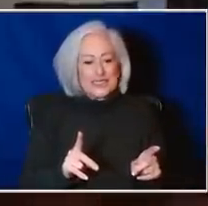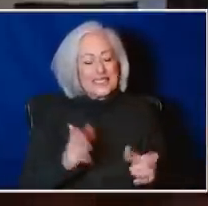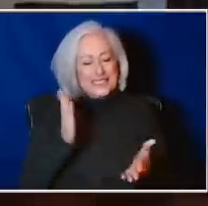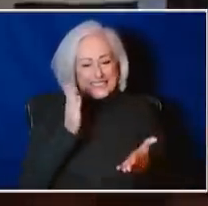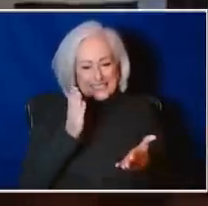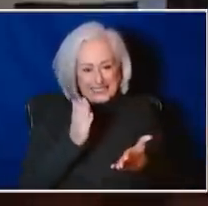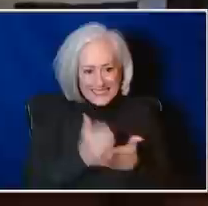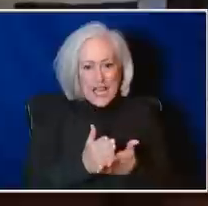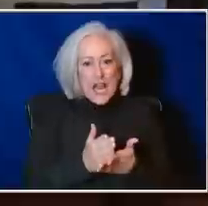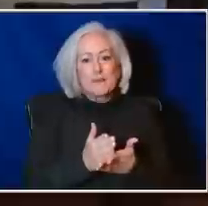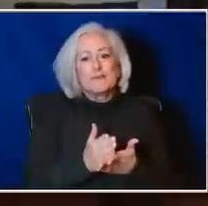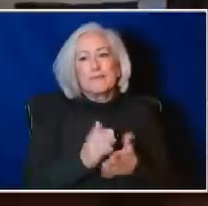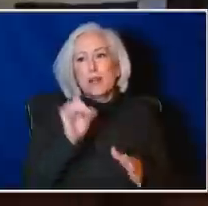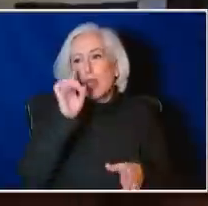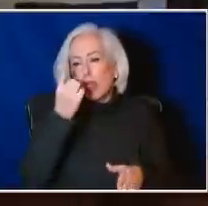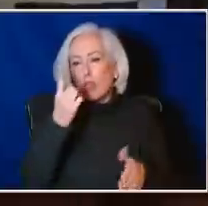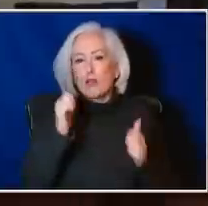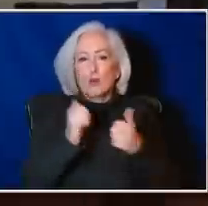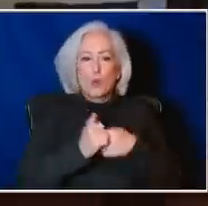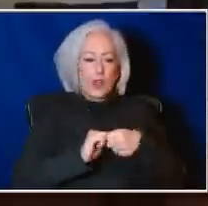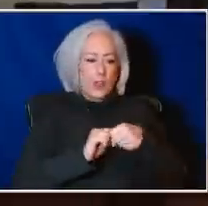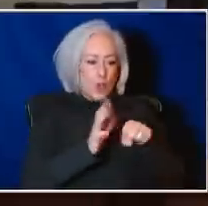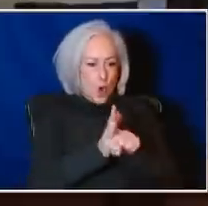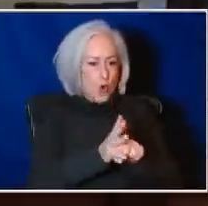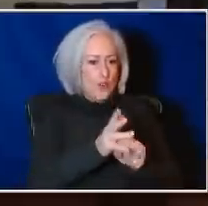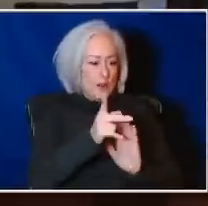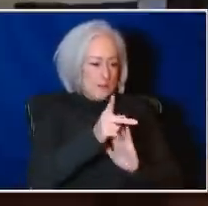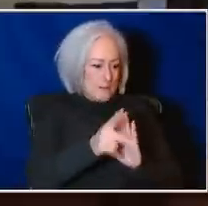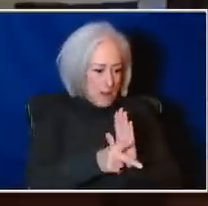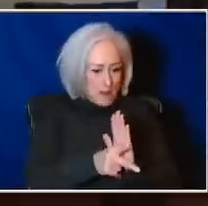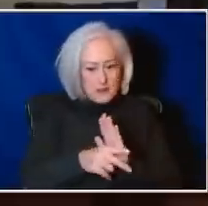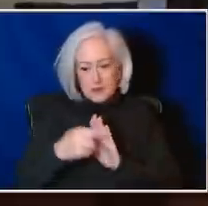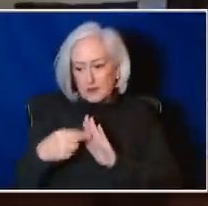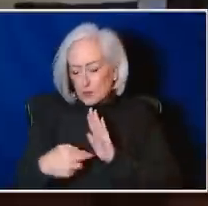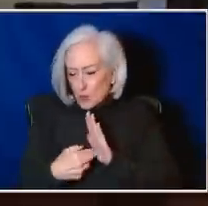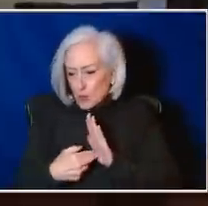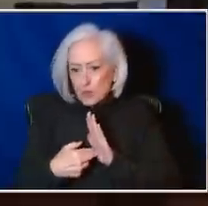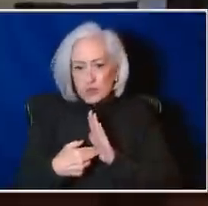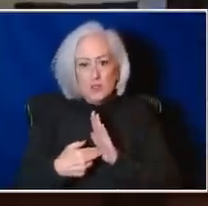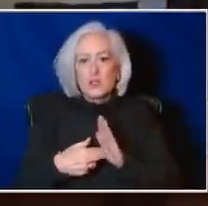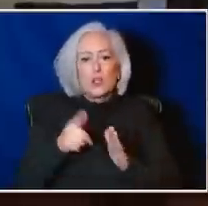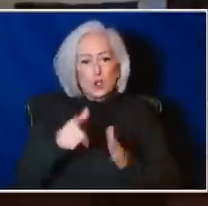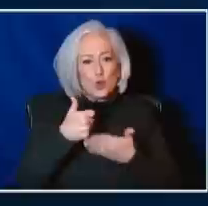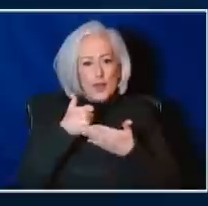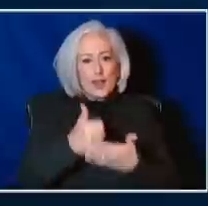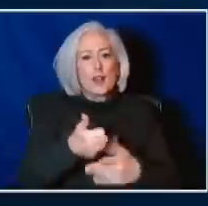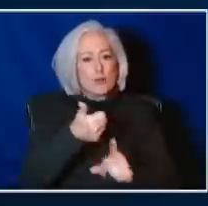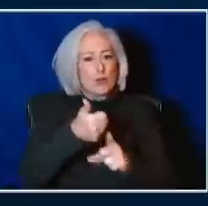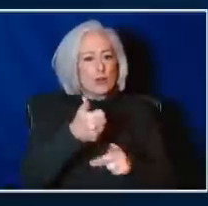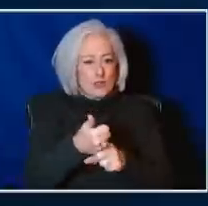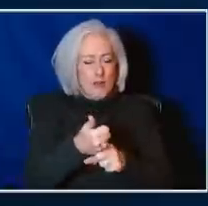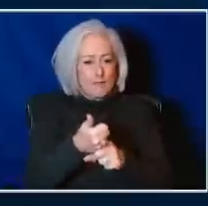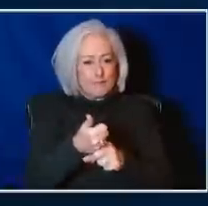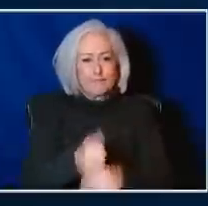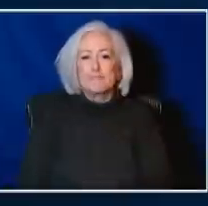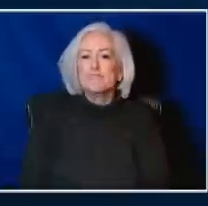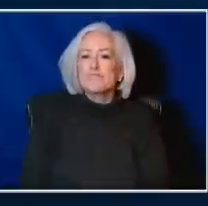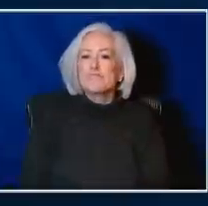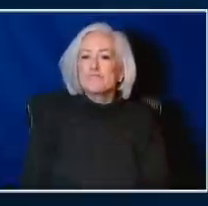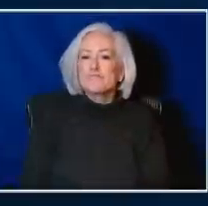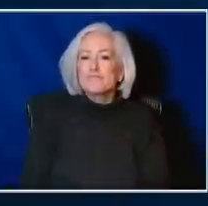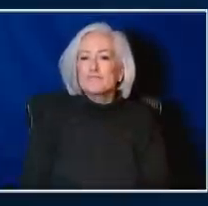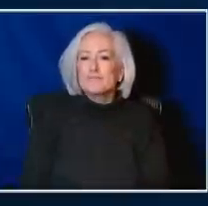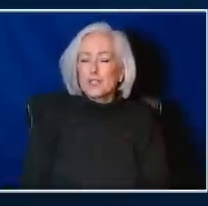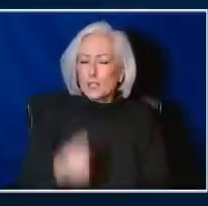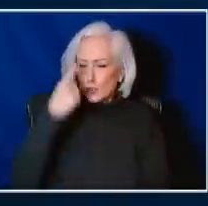and take action to protect themselves. We are not helpless here. Do you think the bivalent vaccines will